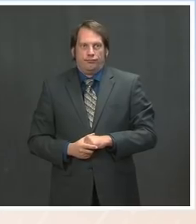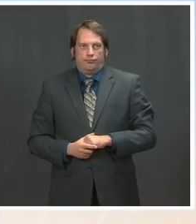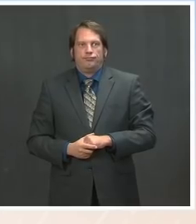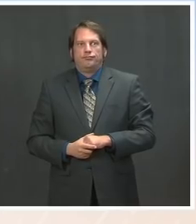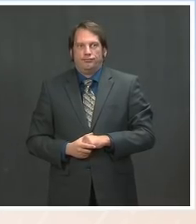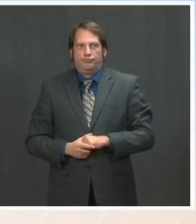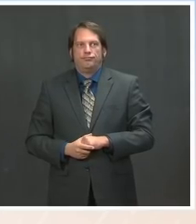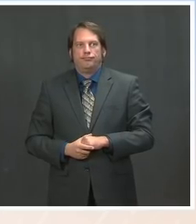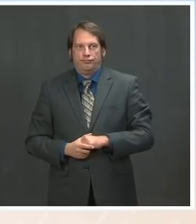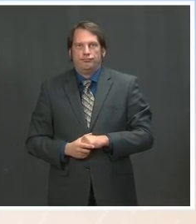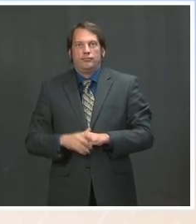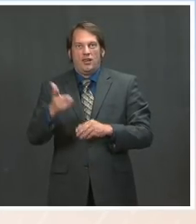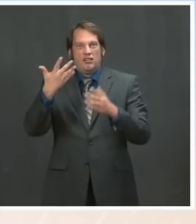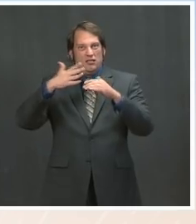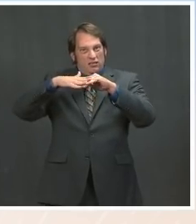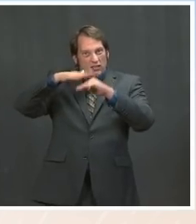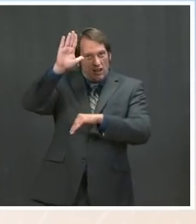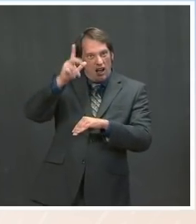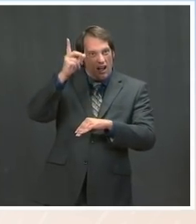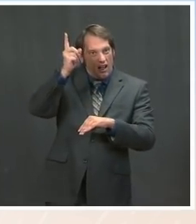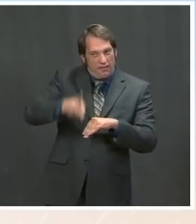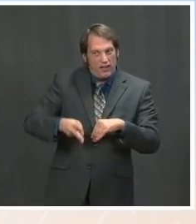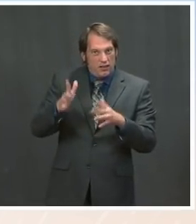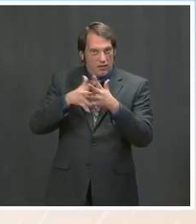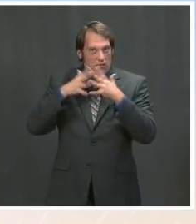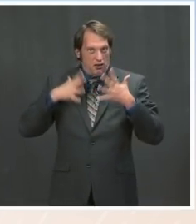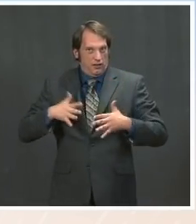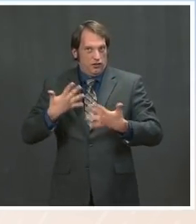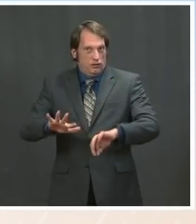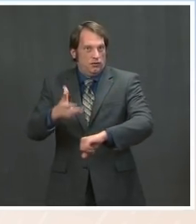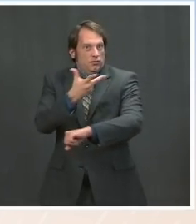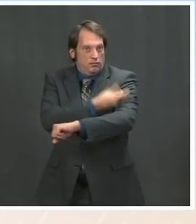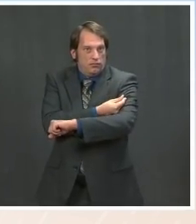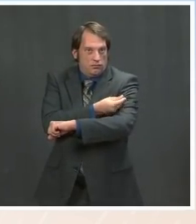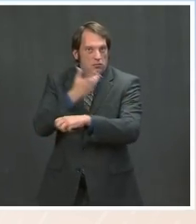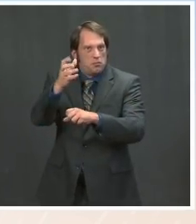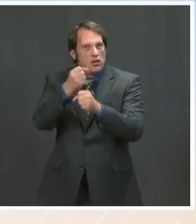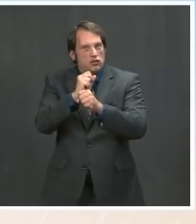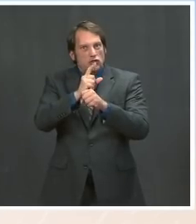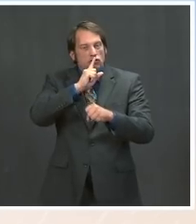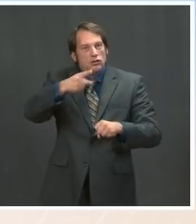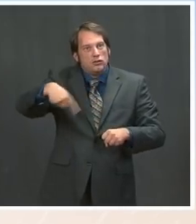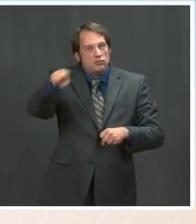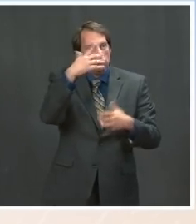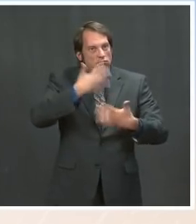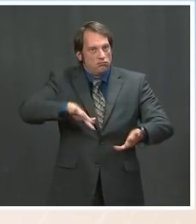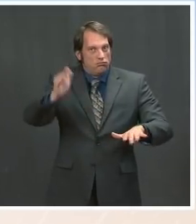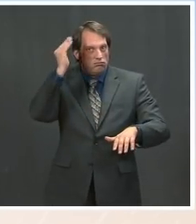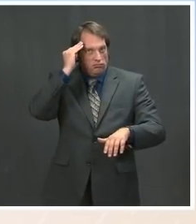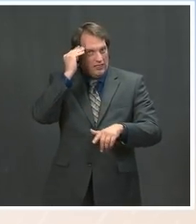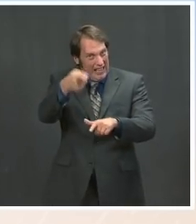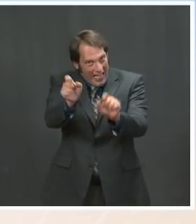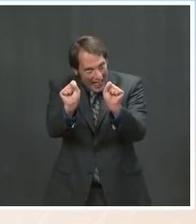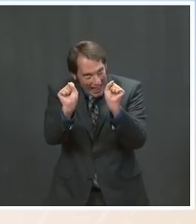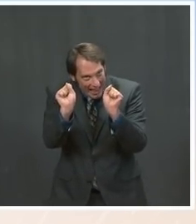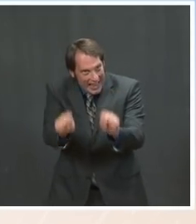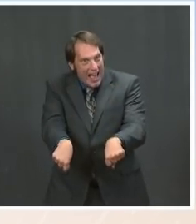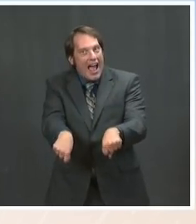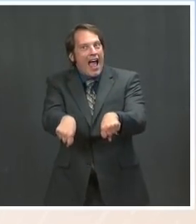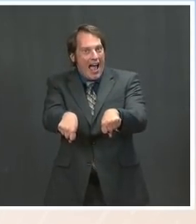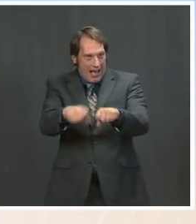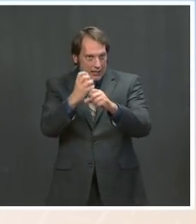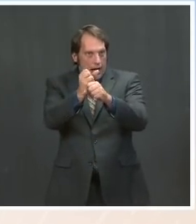of where they live. And in order to make sure people know that they're eligible, we're blitzing the airwaves, including local media,